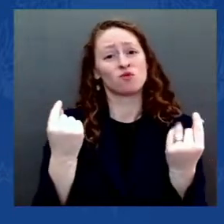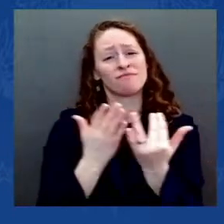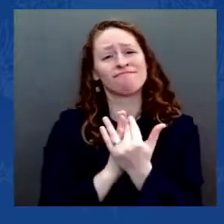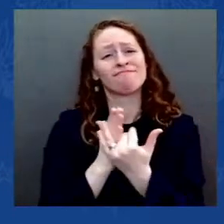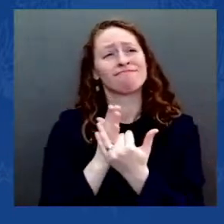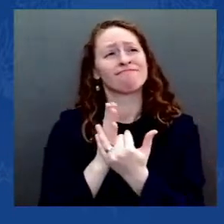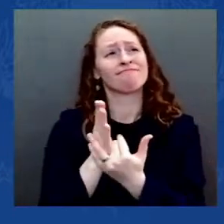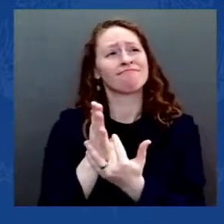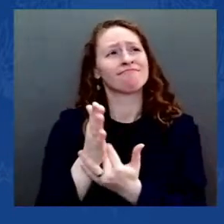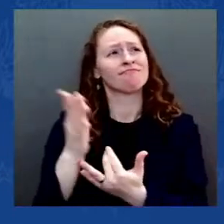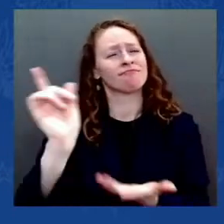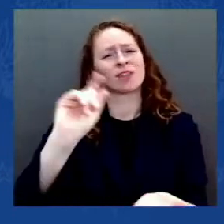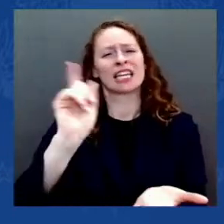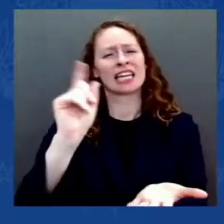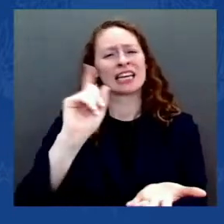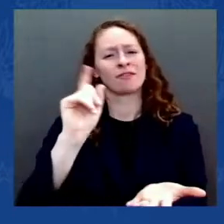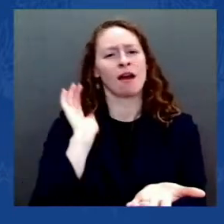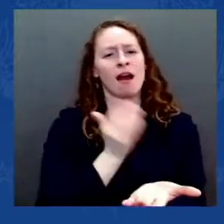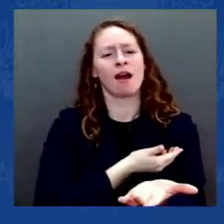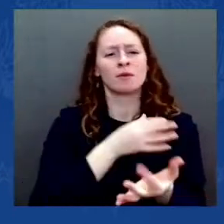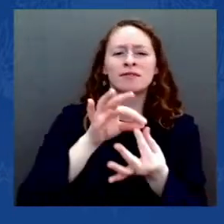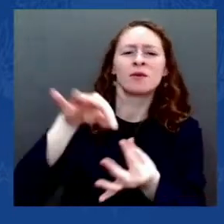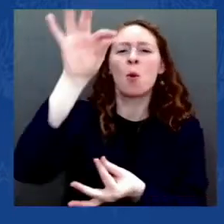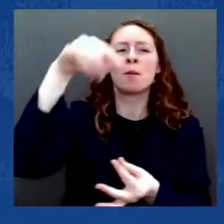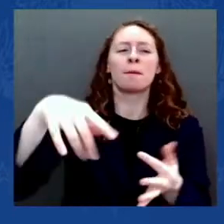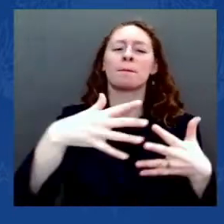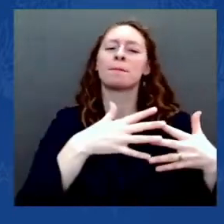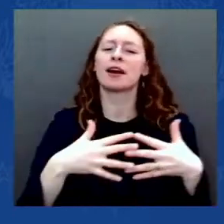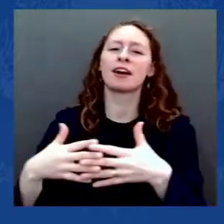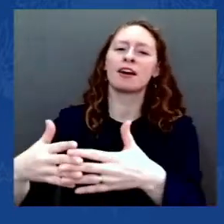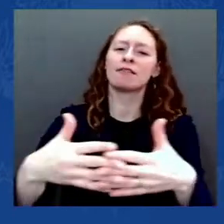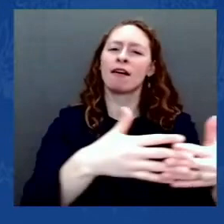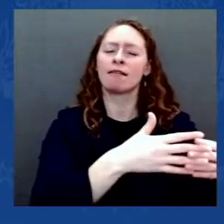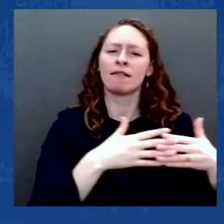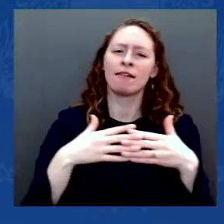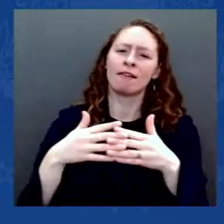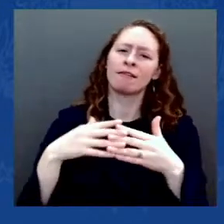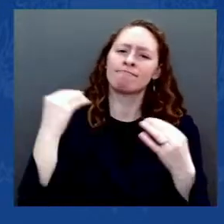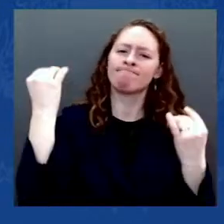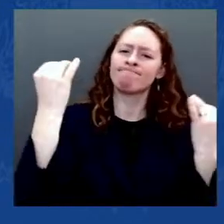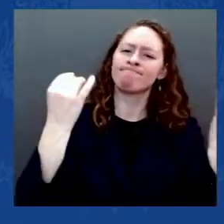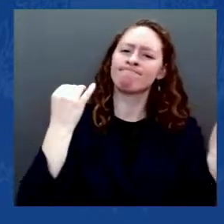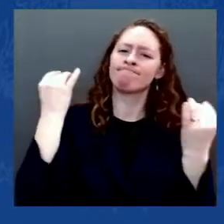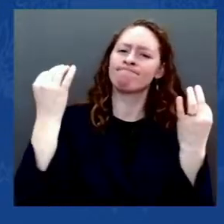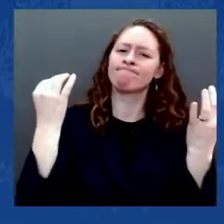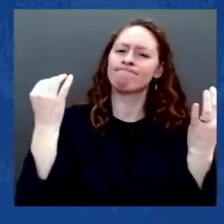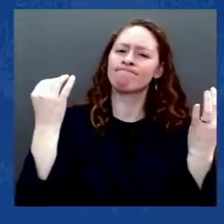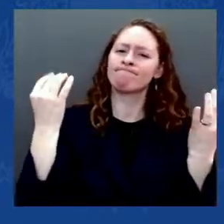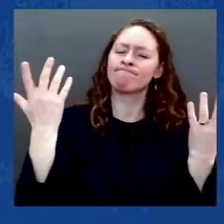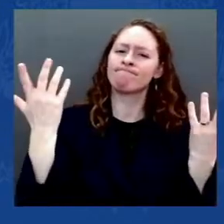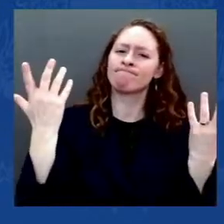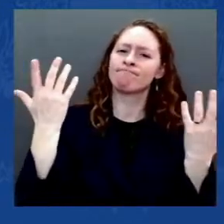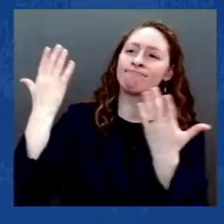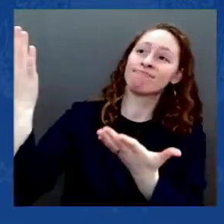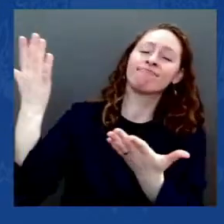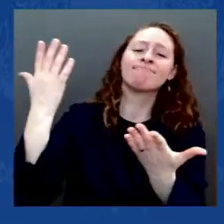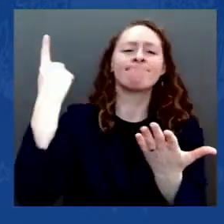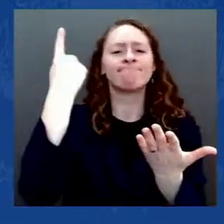of God and the goodness and gracious and greatness of this nation, we will win.